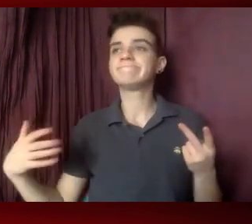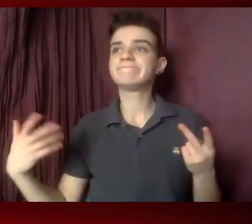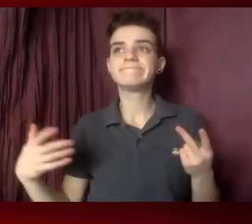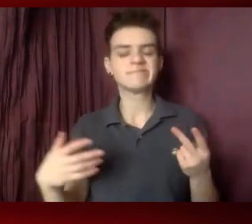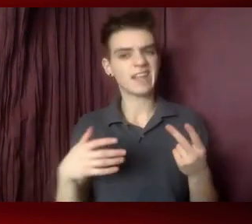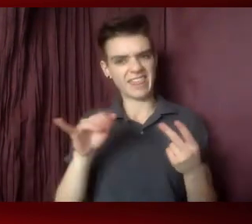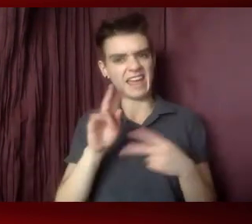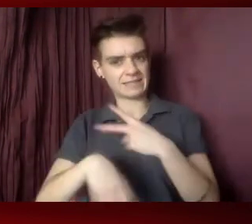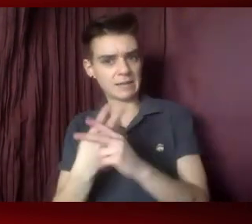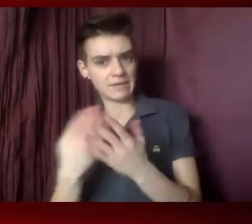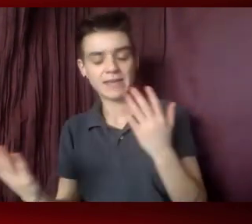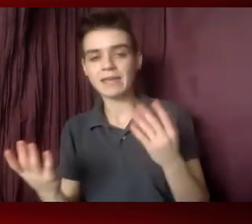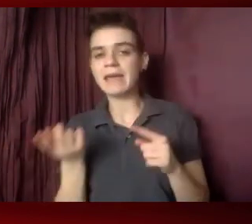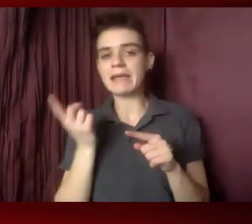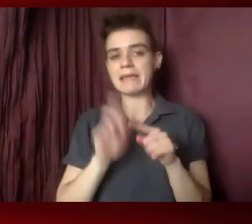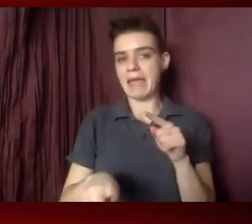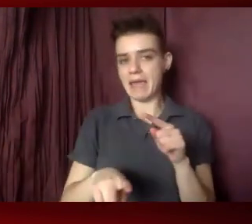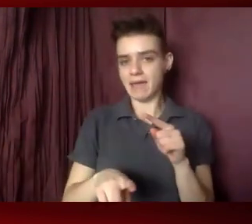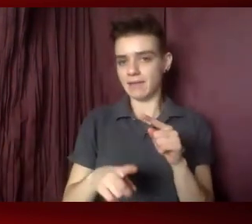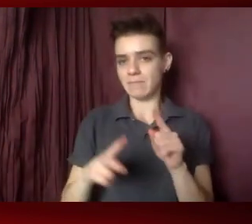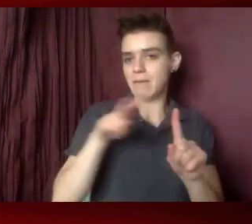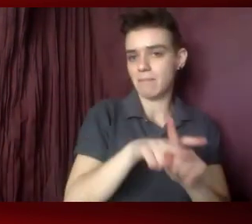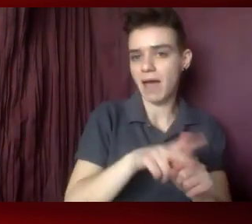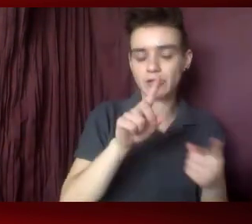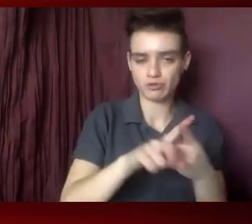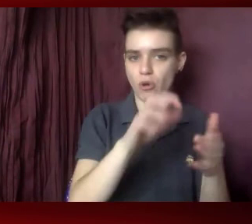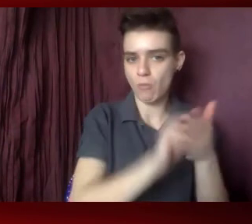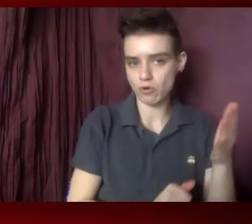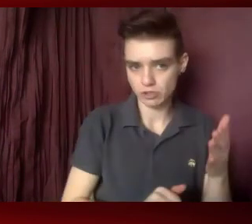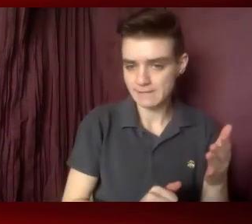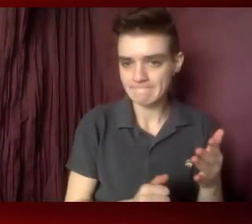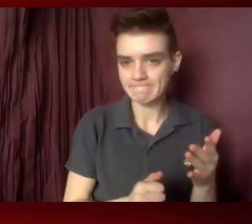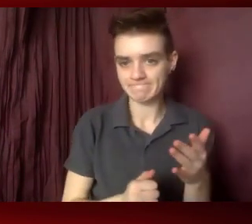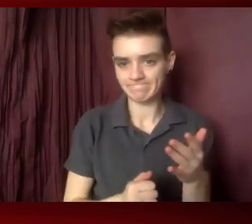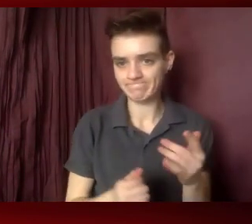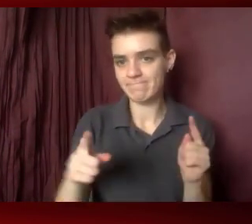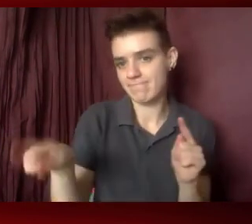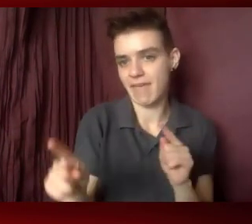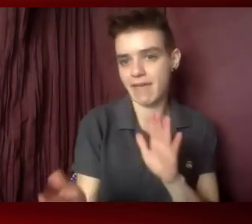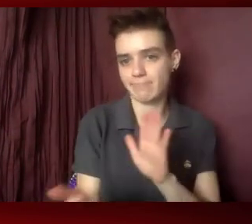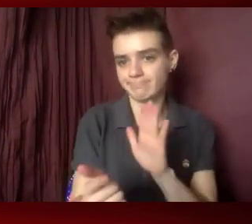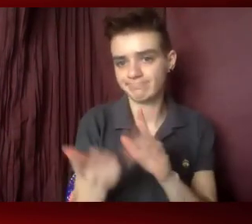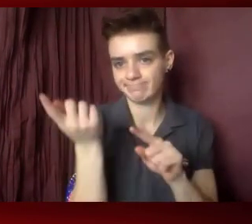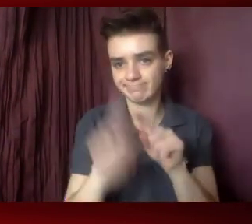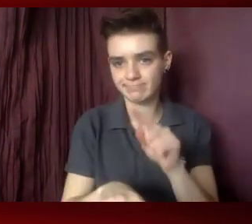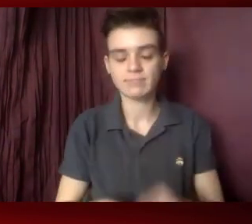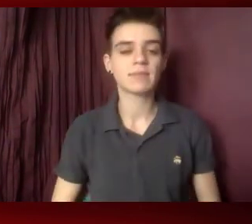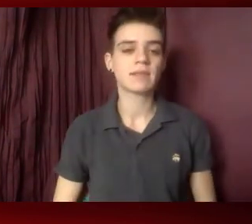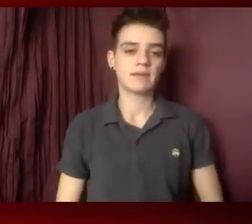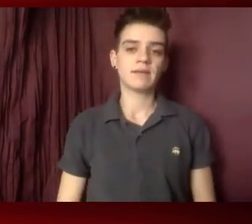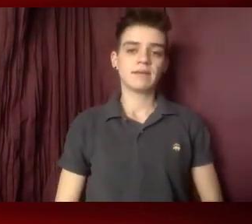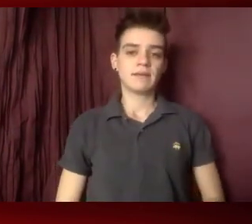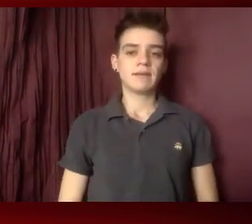and so on, cannot go into abortion. They can go into other stuff. They cannot go into abortion. This also translates